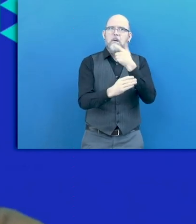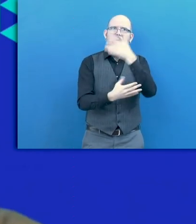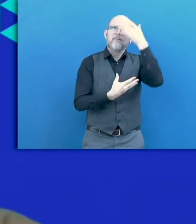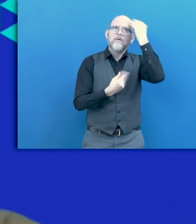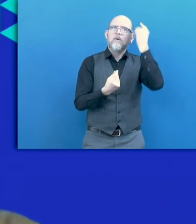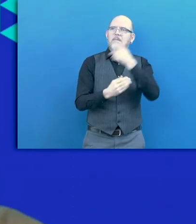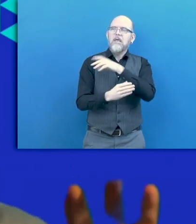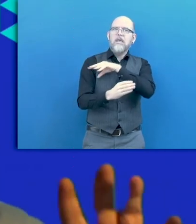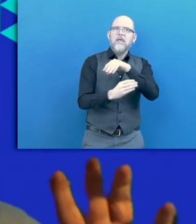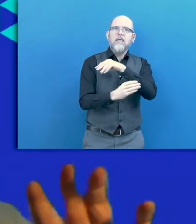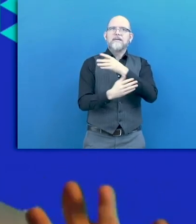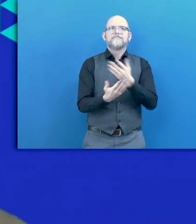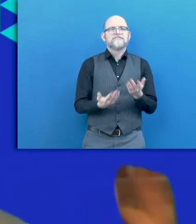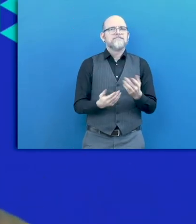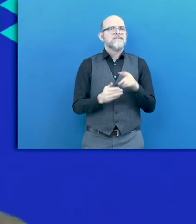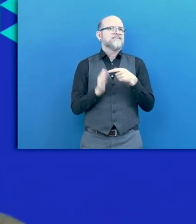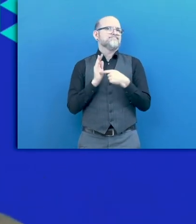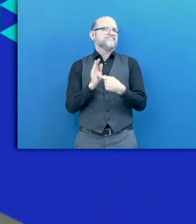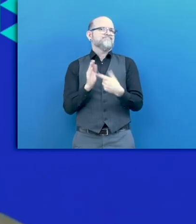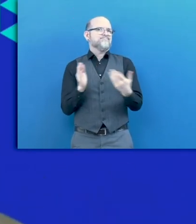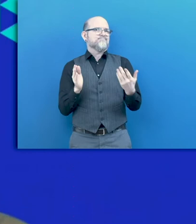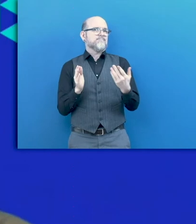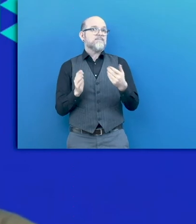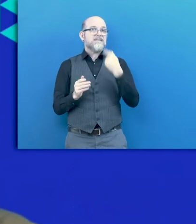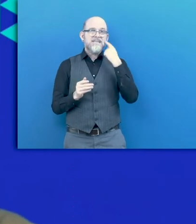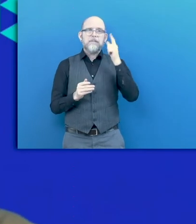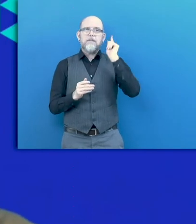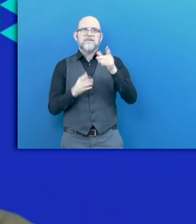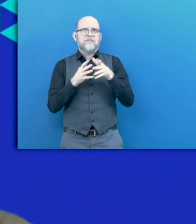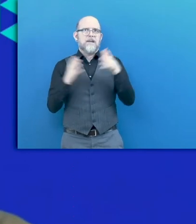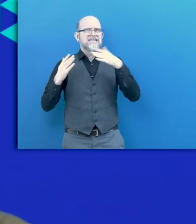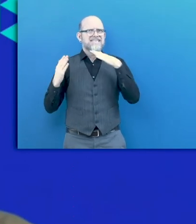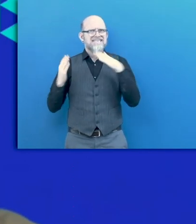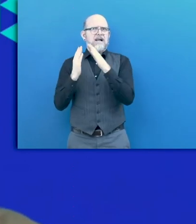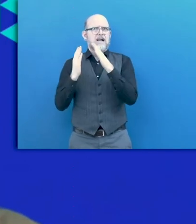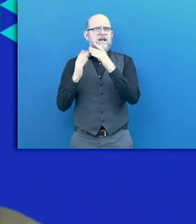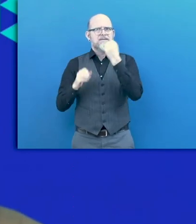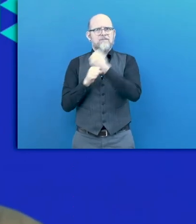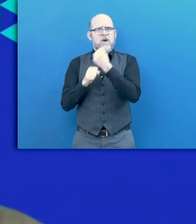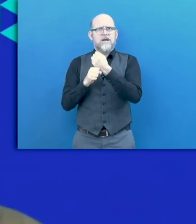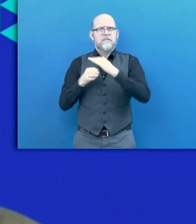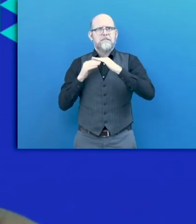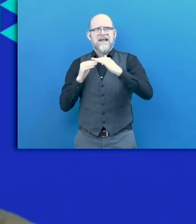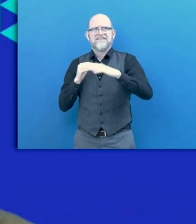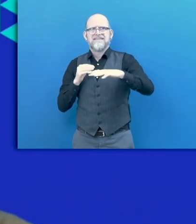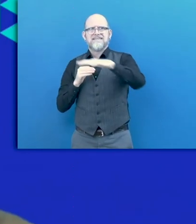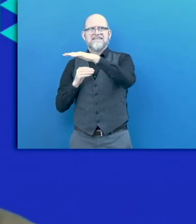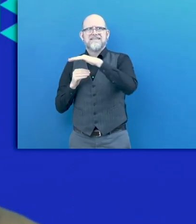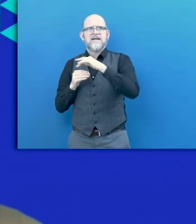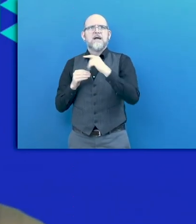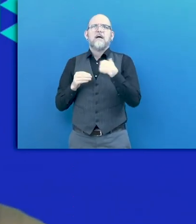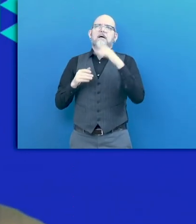agenda. And of course, when we speak more broadly about the challenges in the employment space, of course, there's a huge gap still,